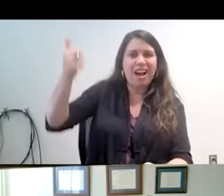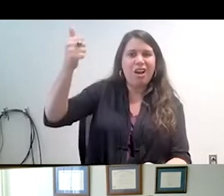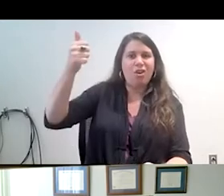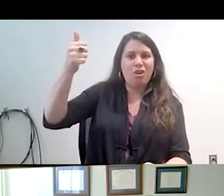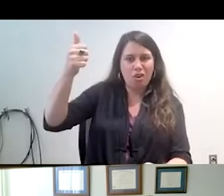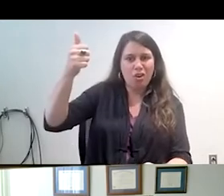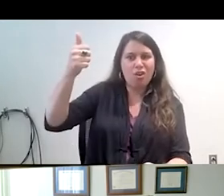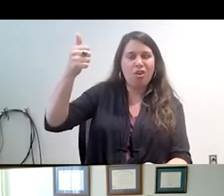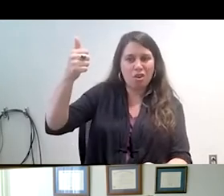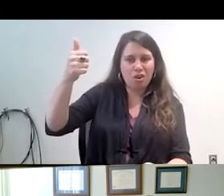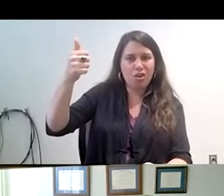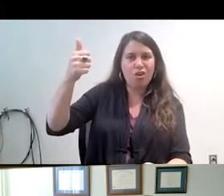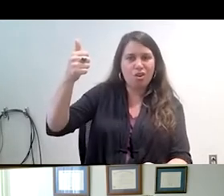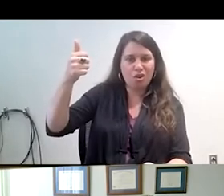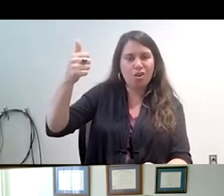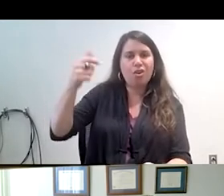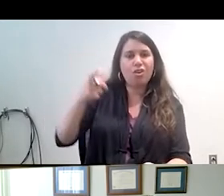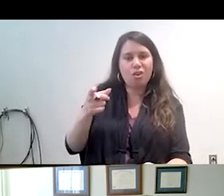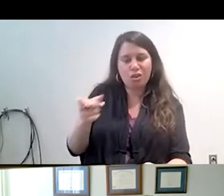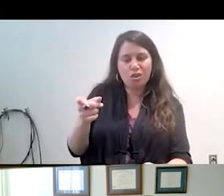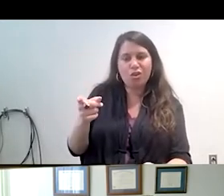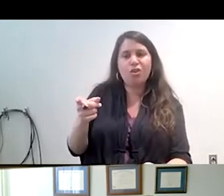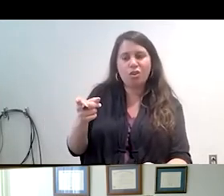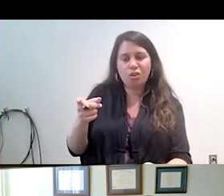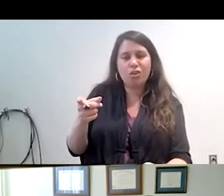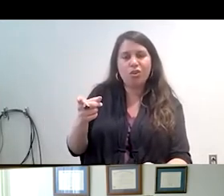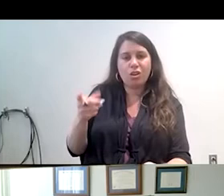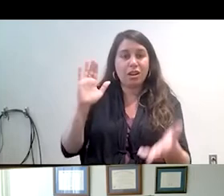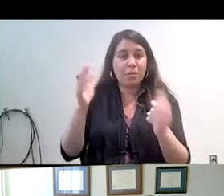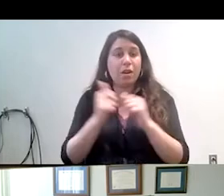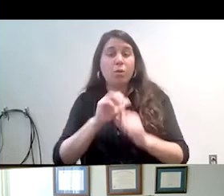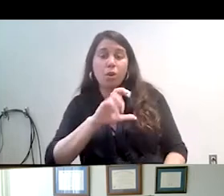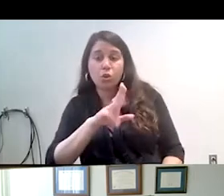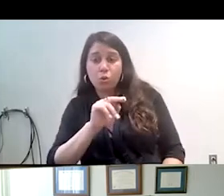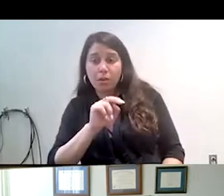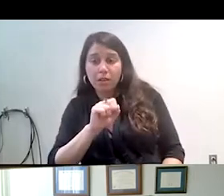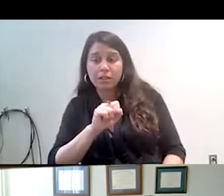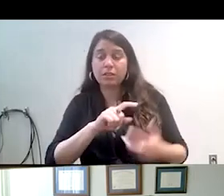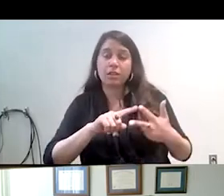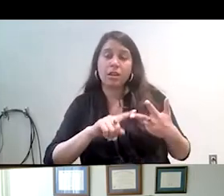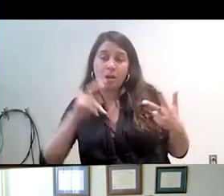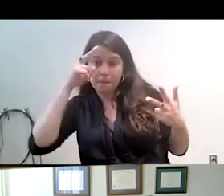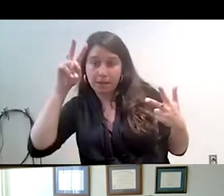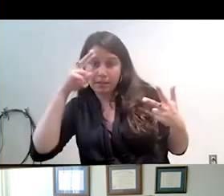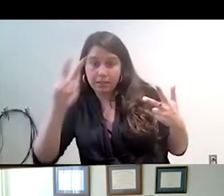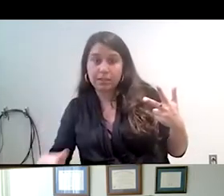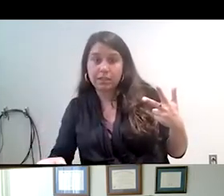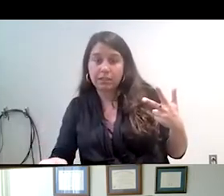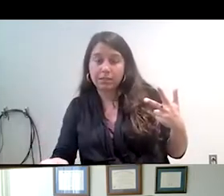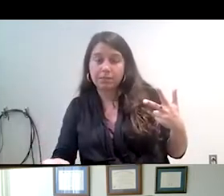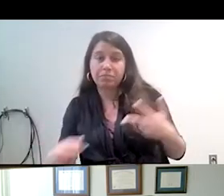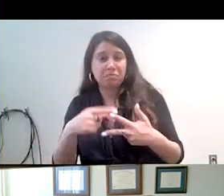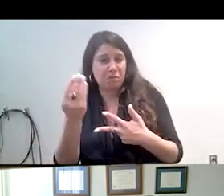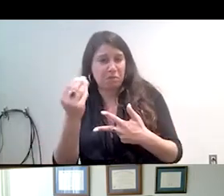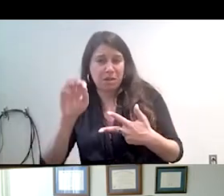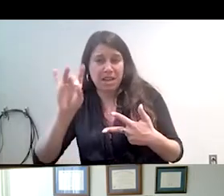lifetime prevalence of depressive disorders compared to Cubans and compared to Mexicans, but Cubans are in the middle around 14.8%,